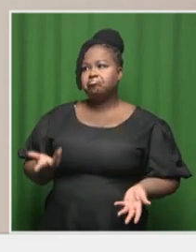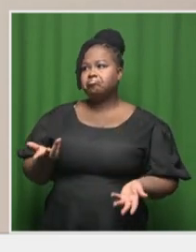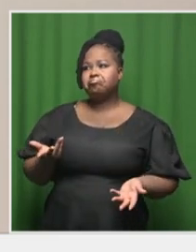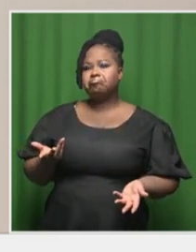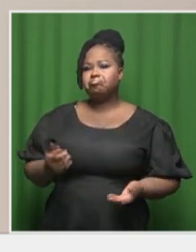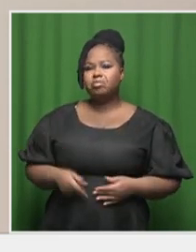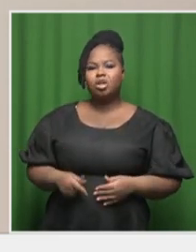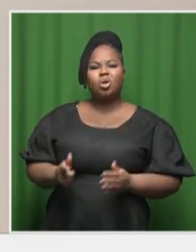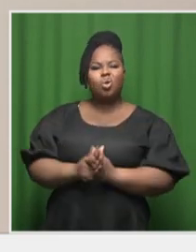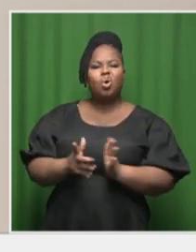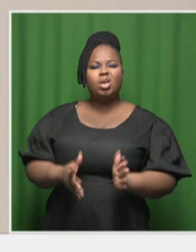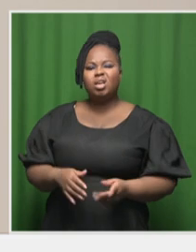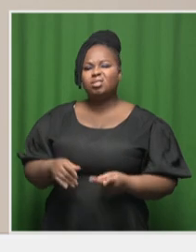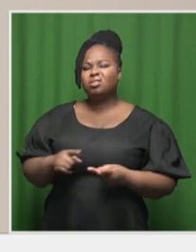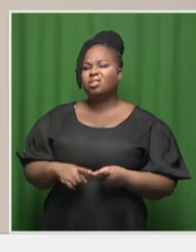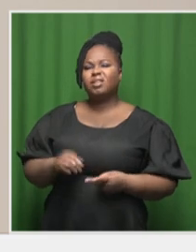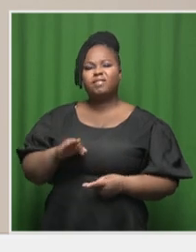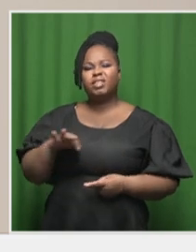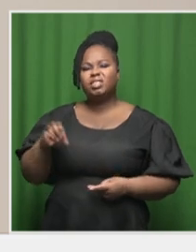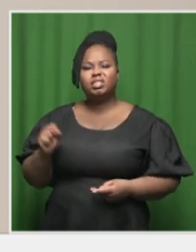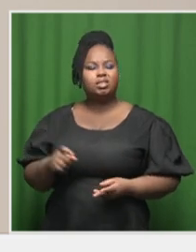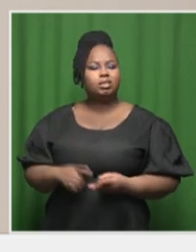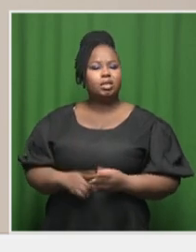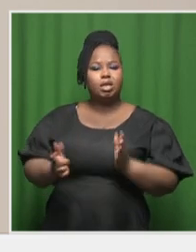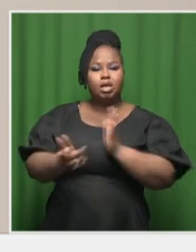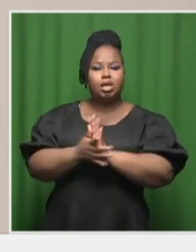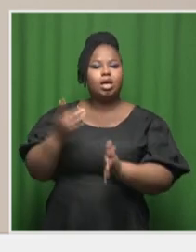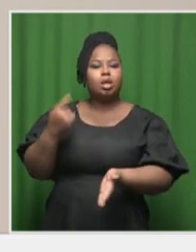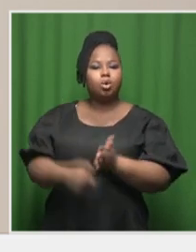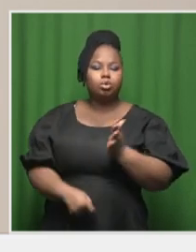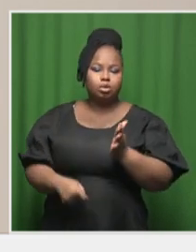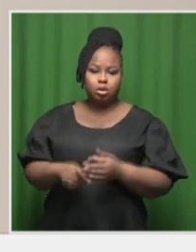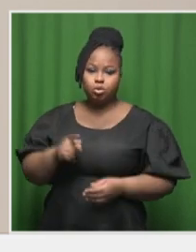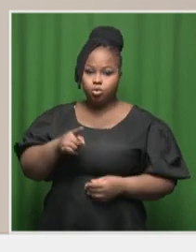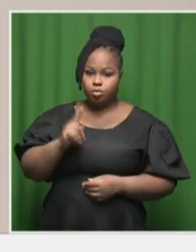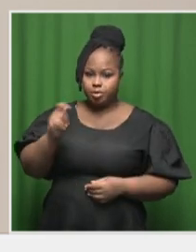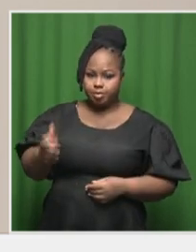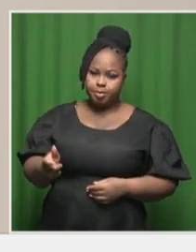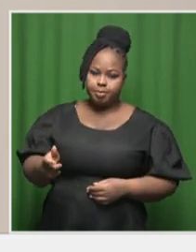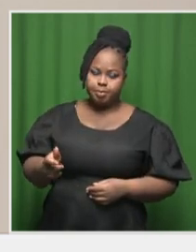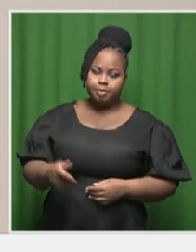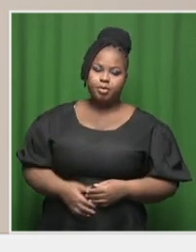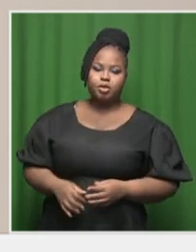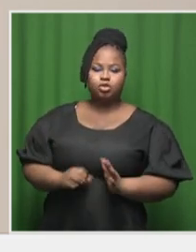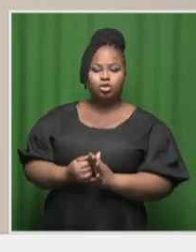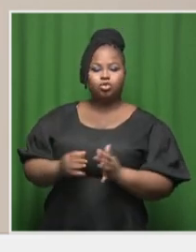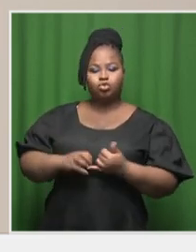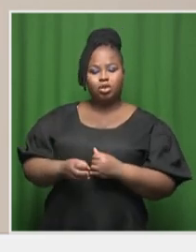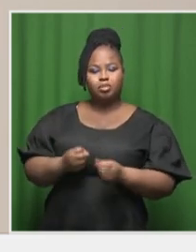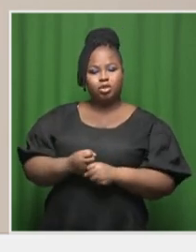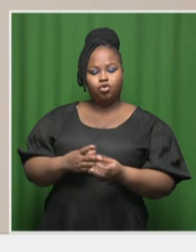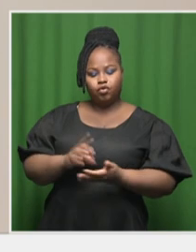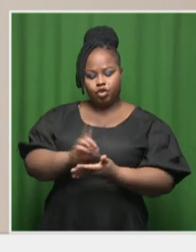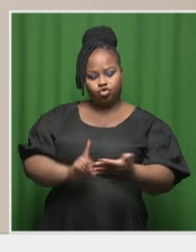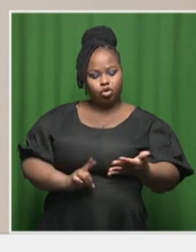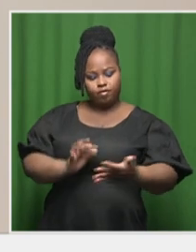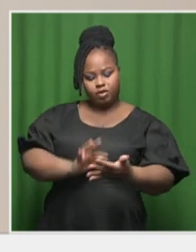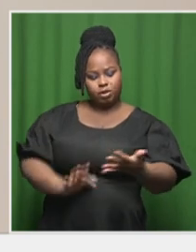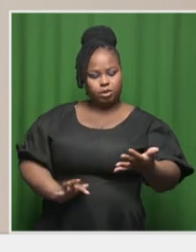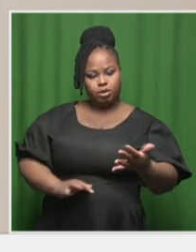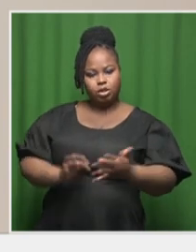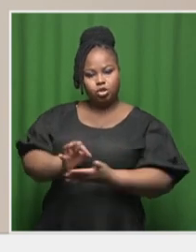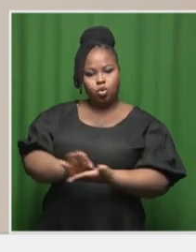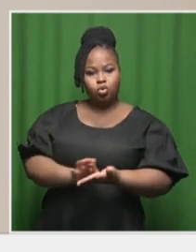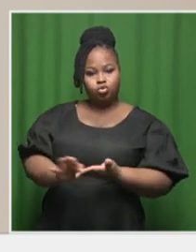lawyers and fees, legal costs that you'd have to pay, just to have that draft contract in place.